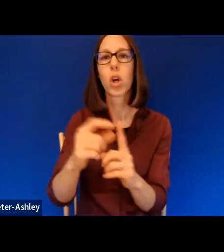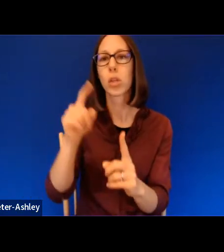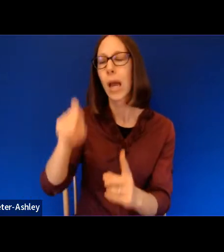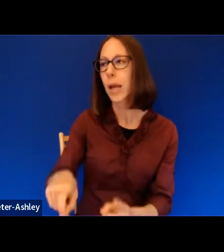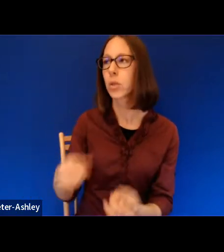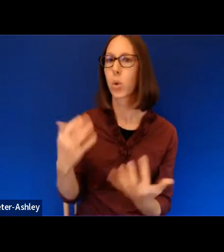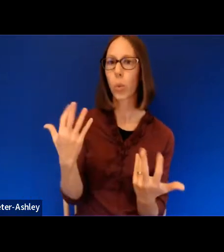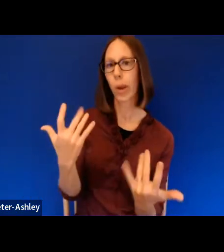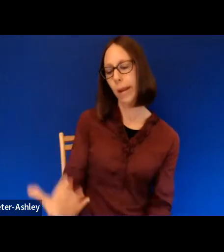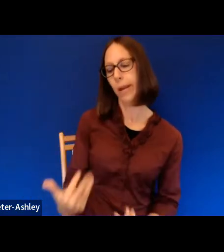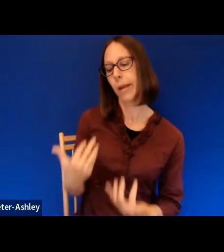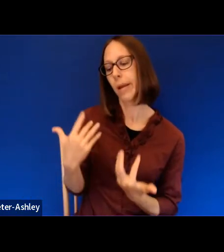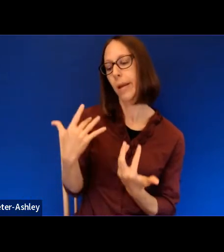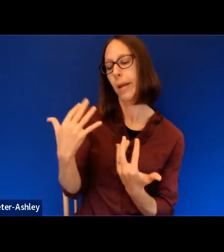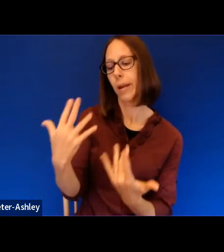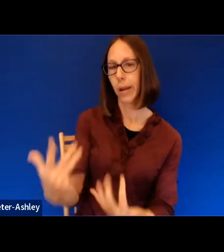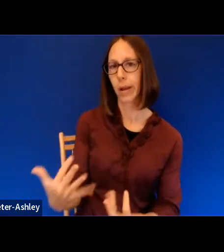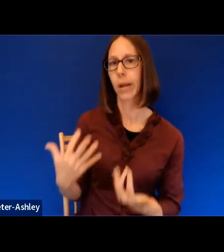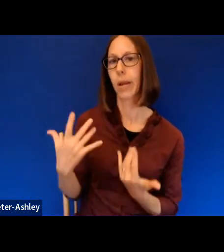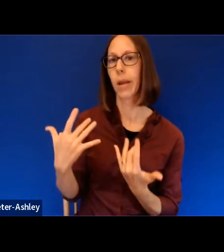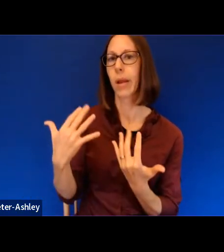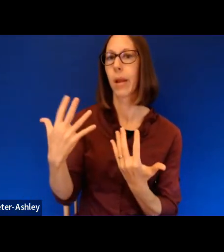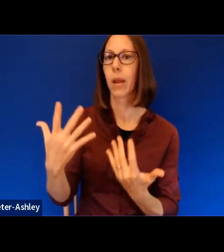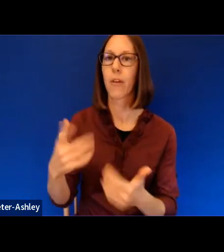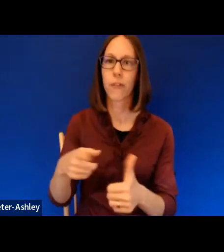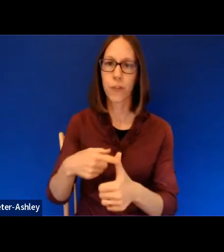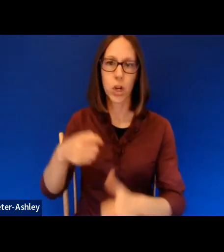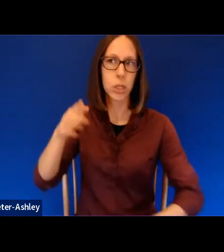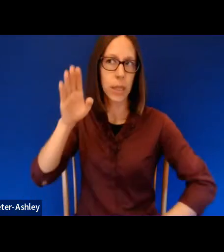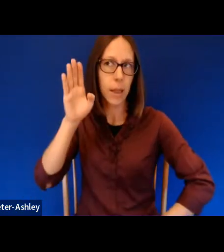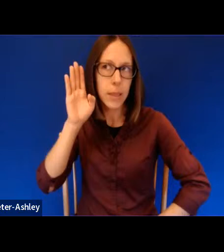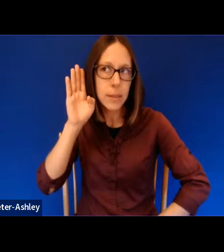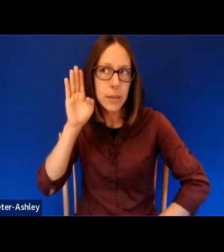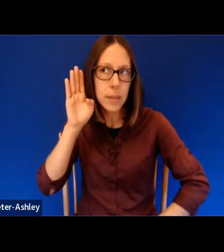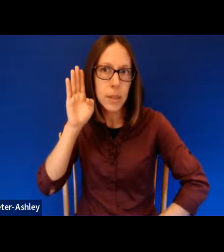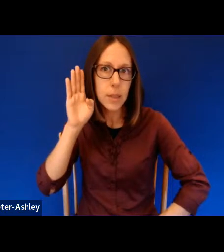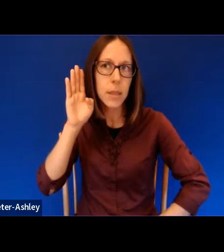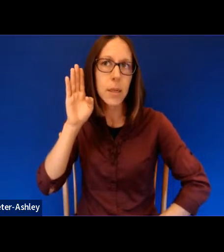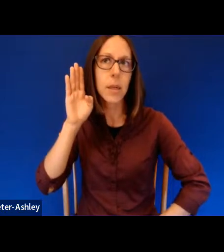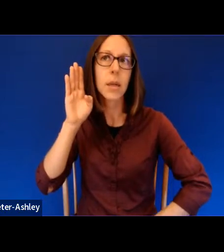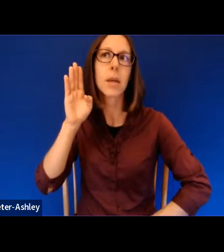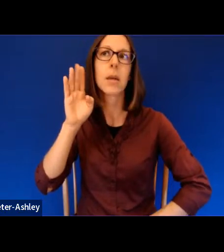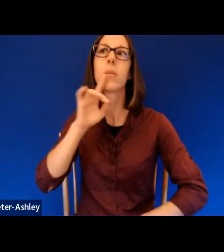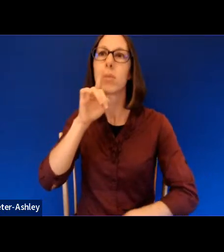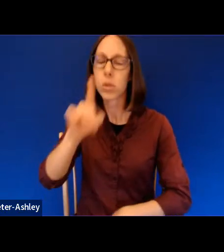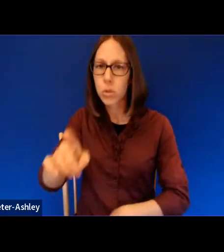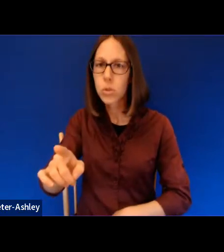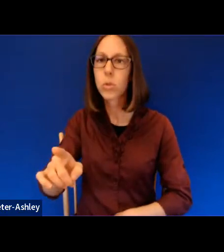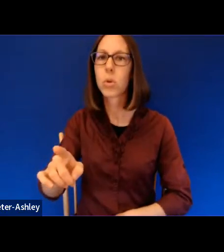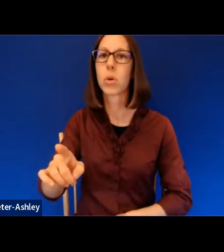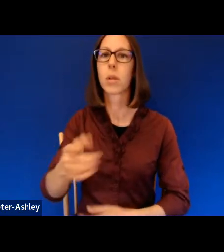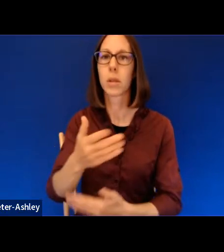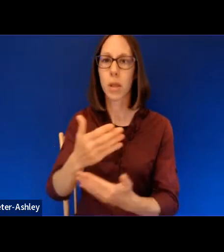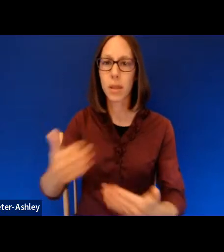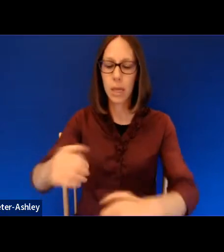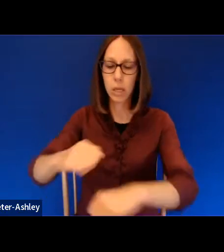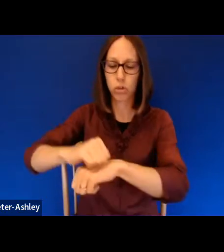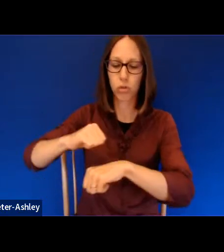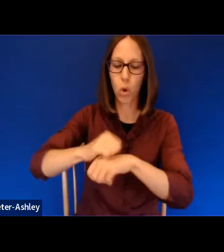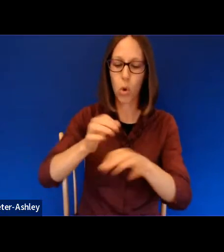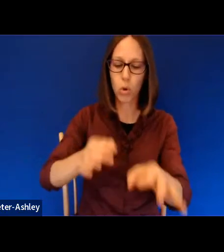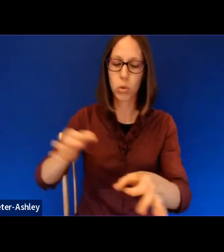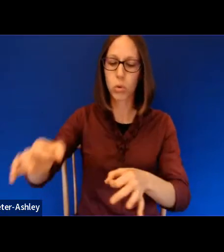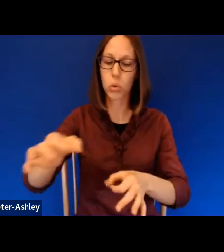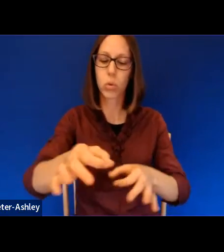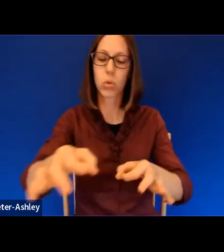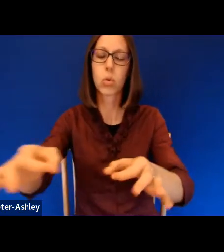among the green and listen first, making sure the things themselves, the very stones, will tell